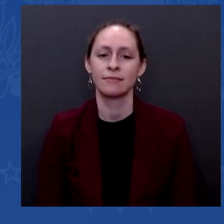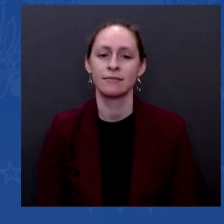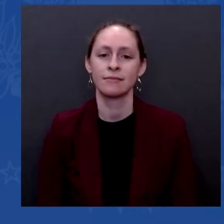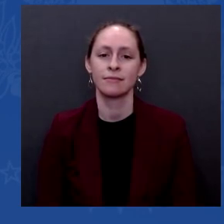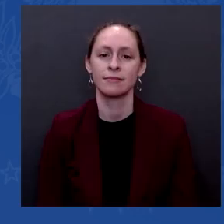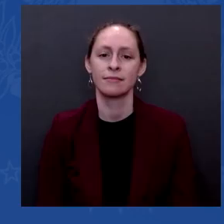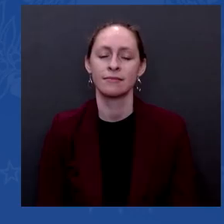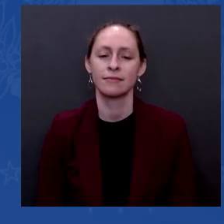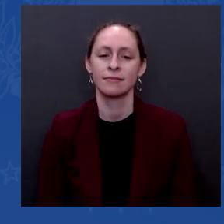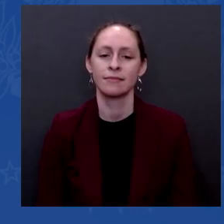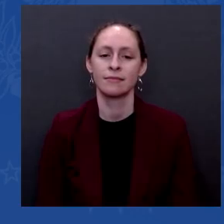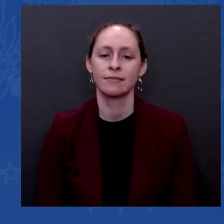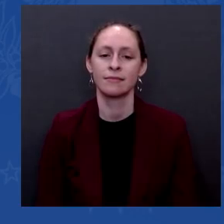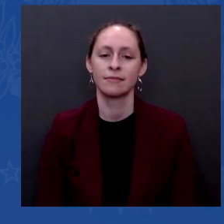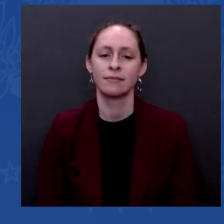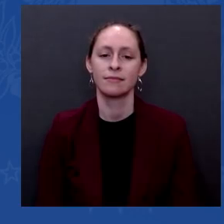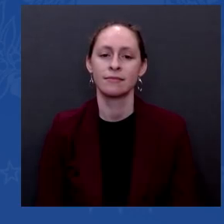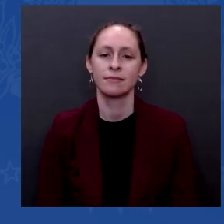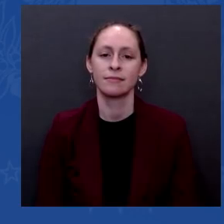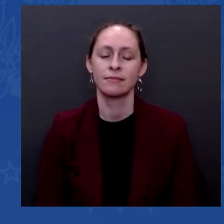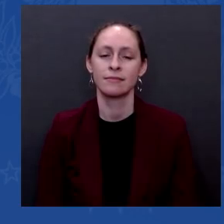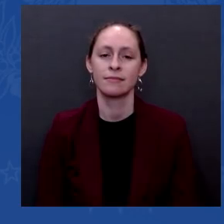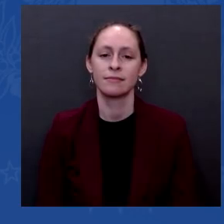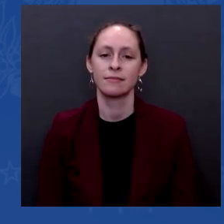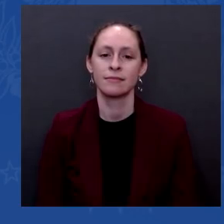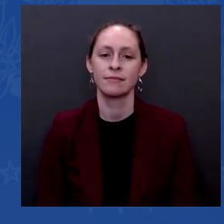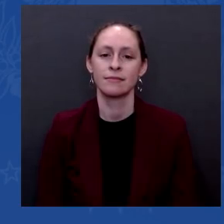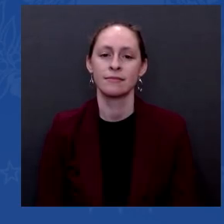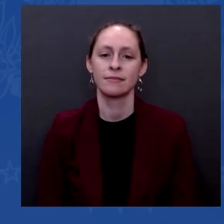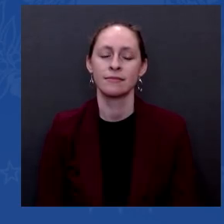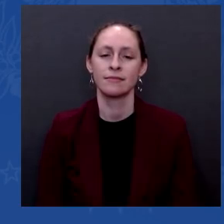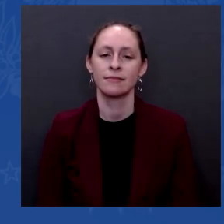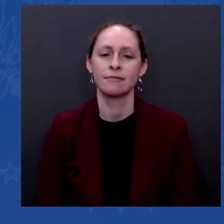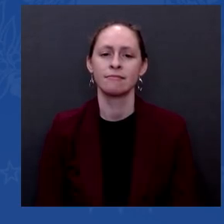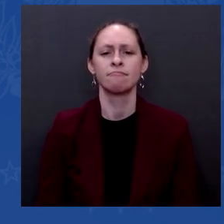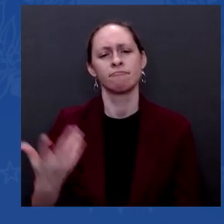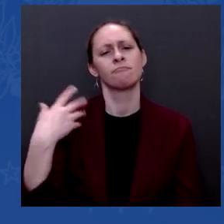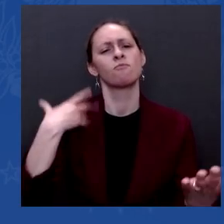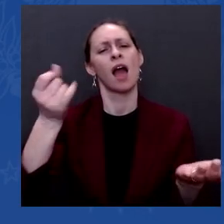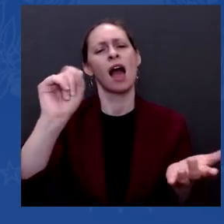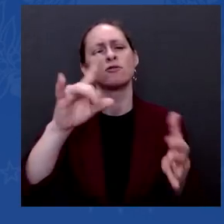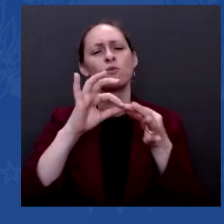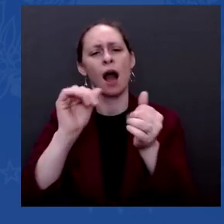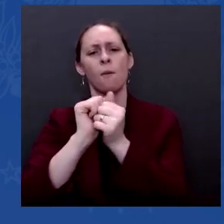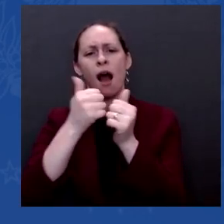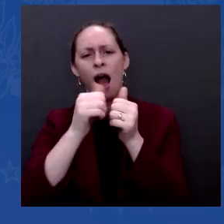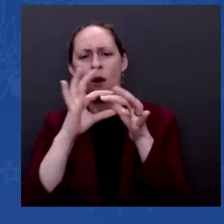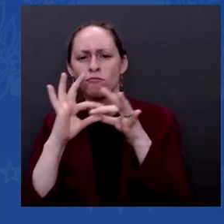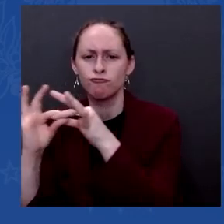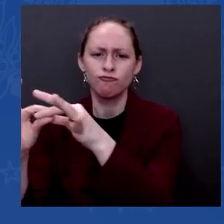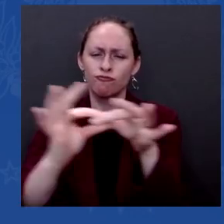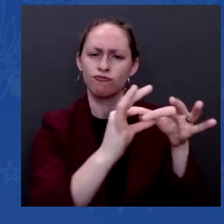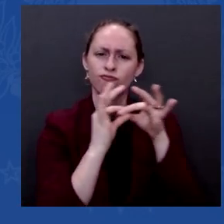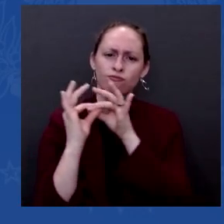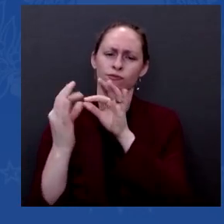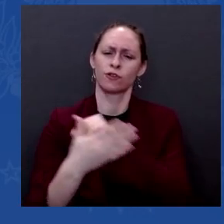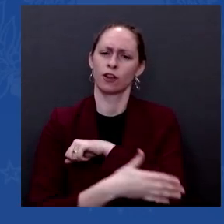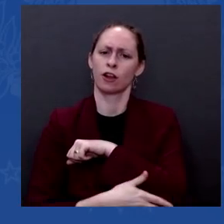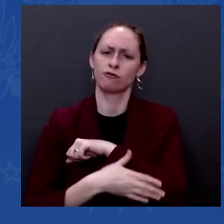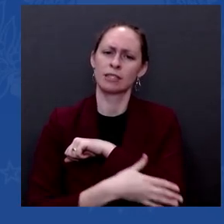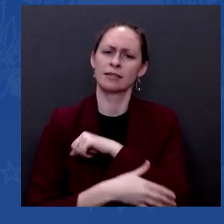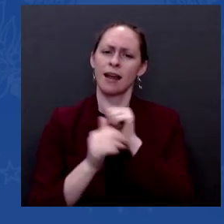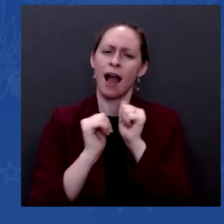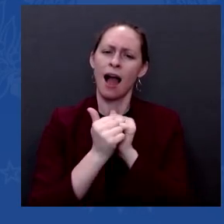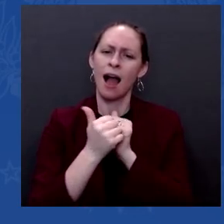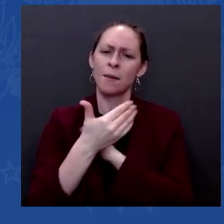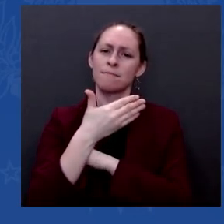the country, because you campaigned on two things. One of them is being able to accomplish big things. And the other is the ability to unify the